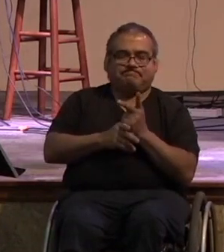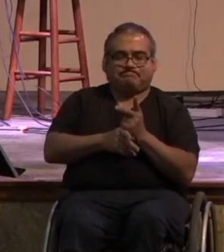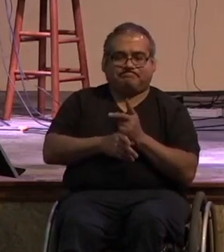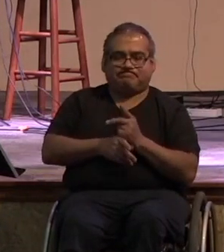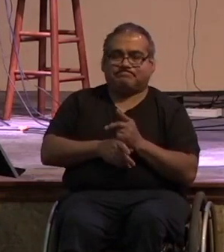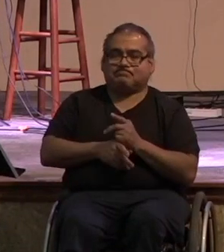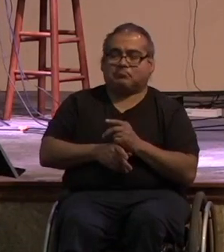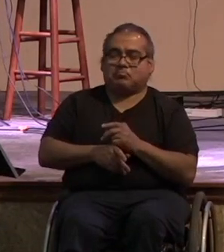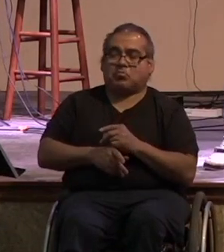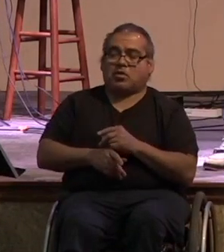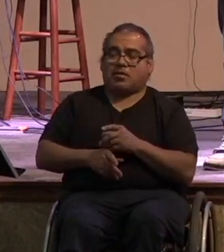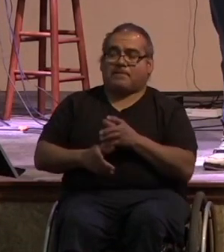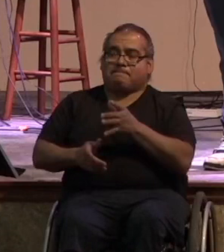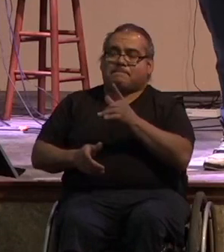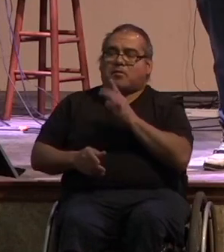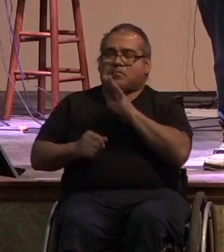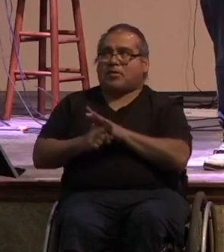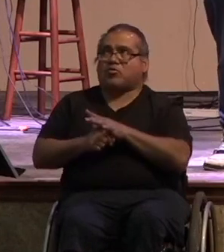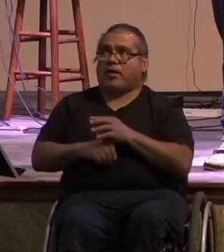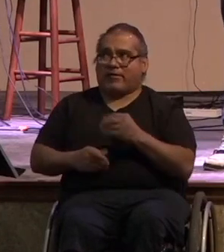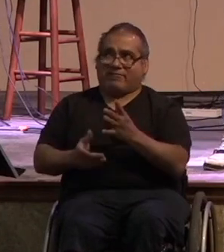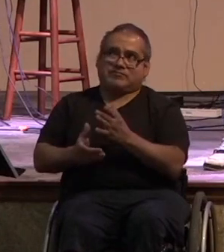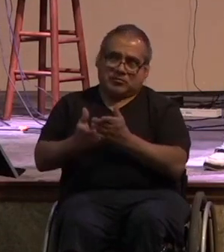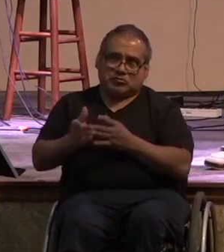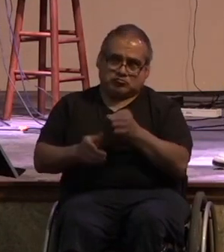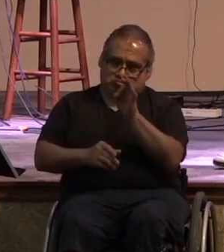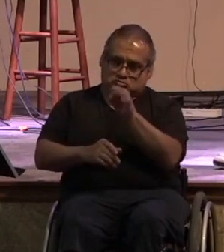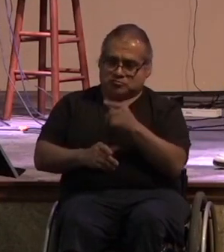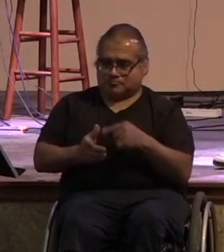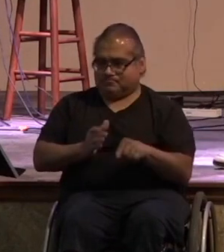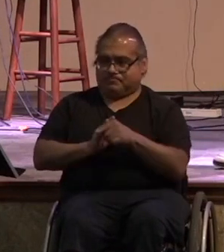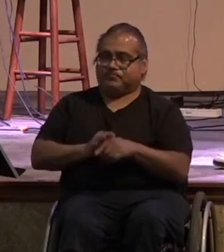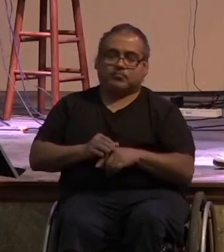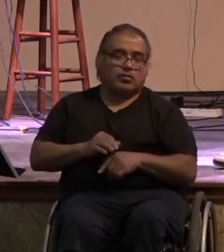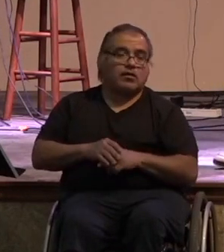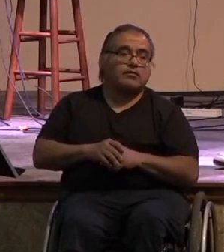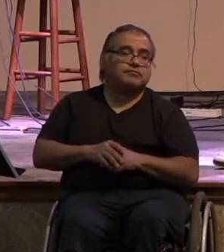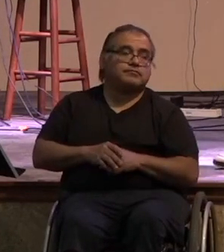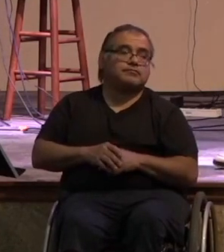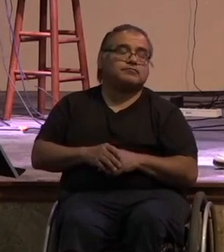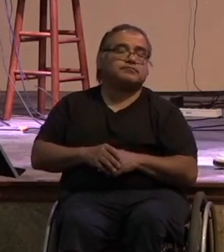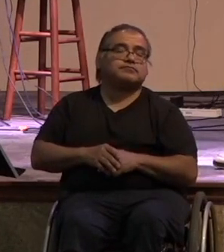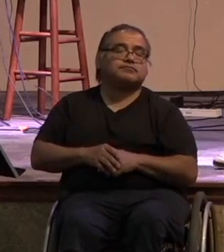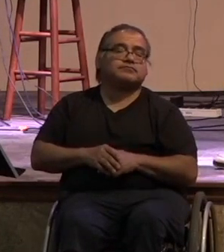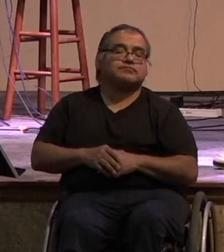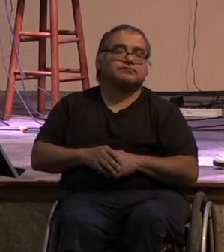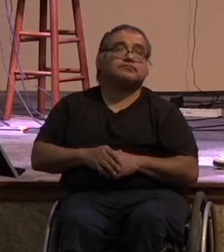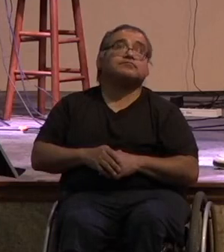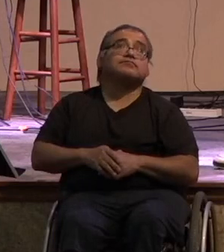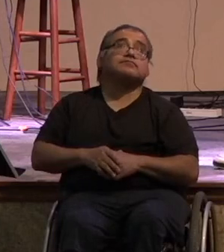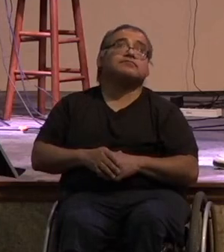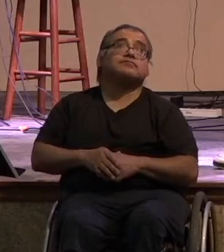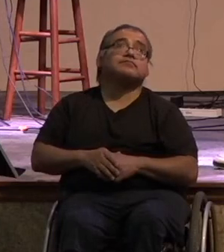stevo i'd leave meat on the bone for him so we'll just we'll just dabble in it a little bit as a little bit of an appetizer for next week